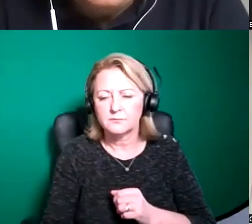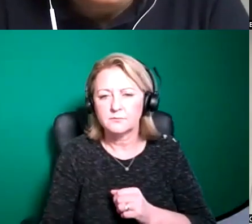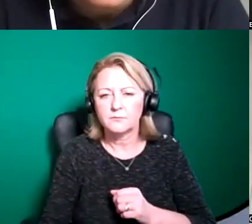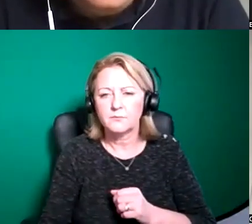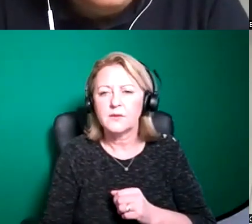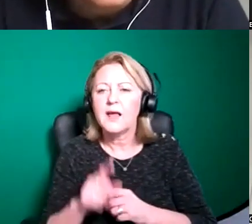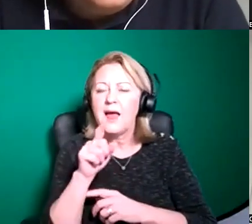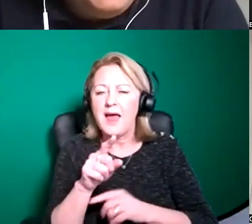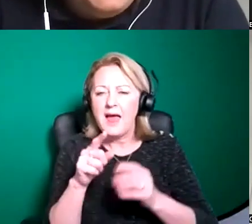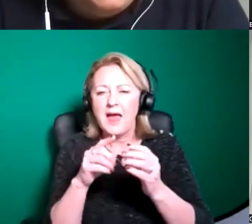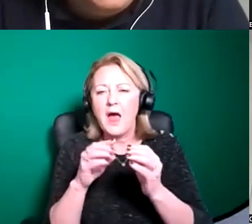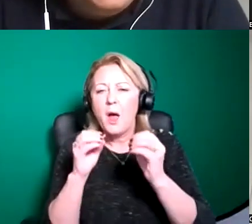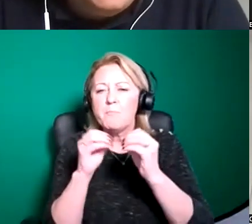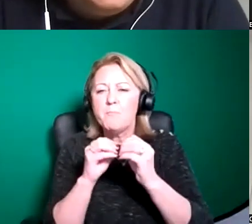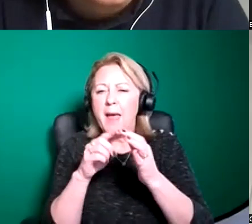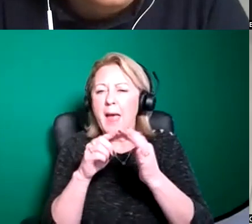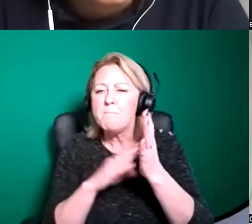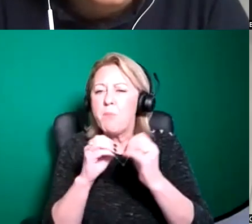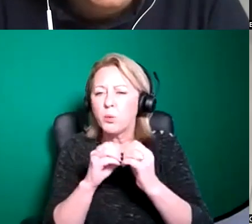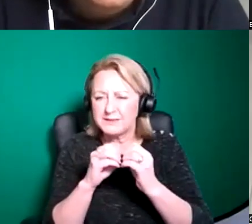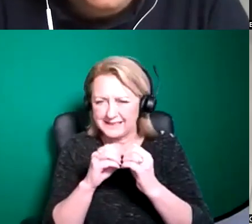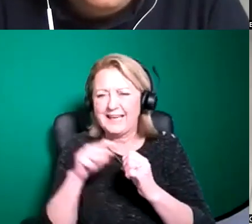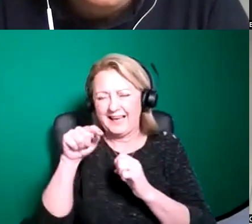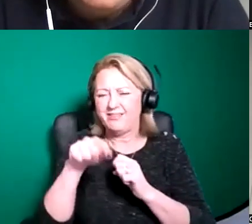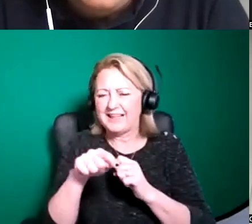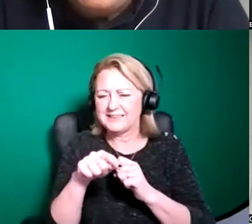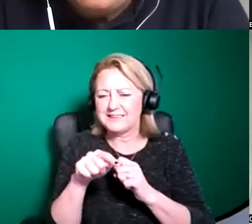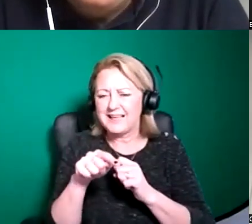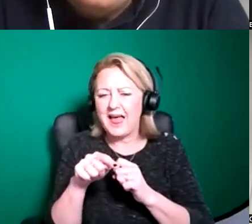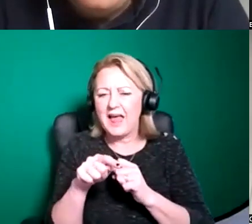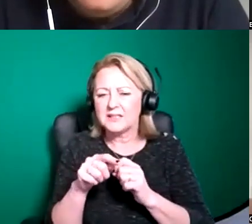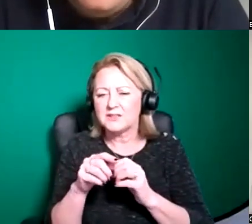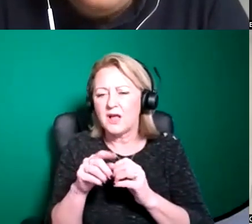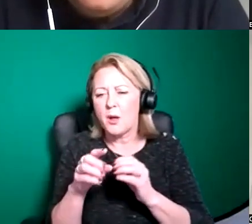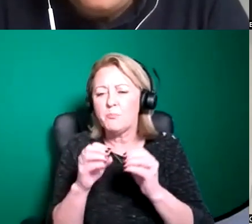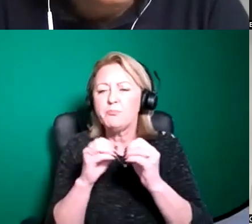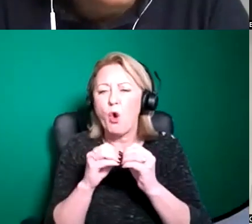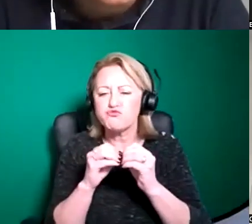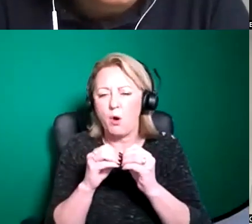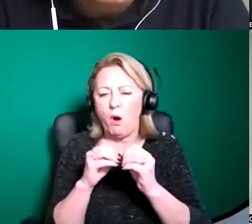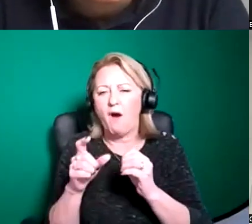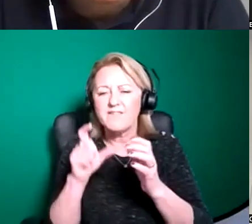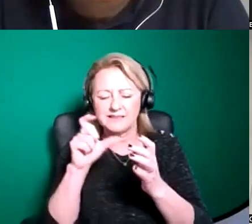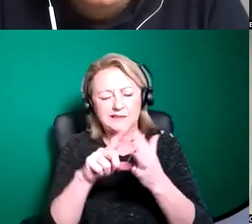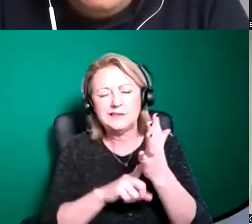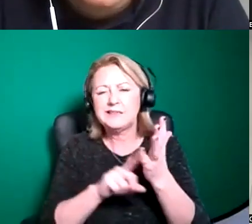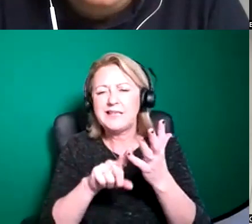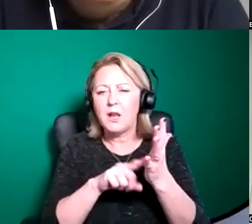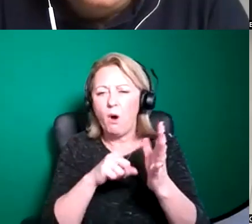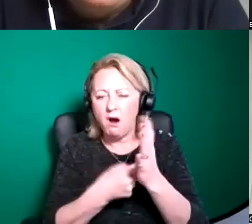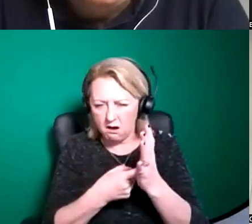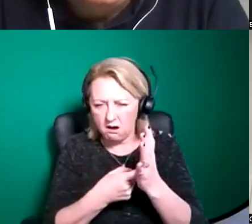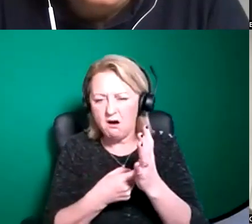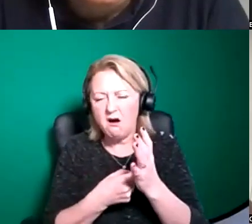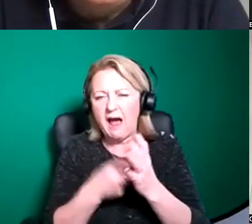bureau of seller ideas and who are very well known um street arts kind of company uh based in london i think and